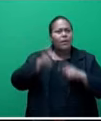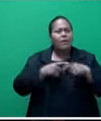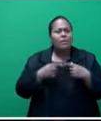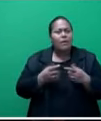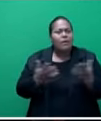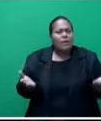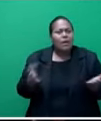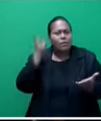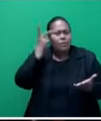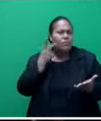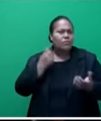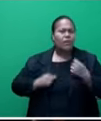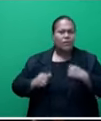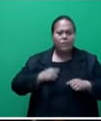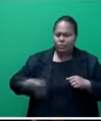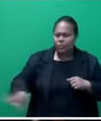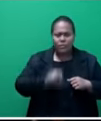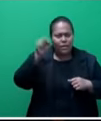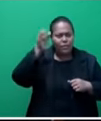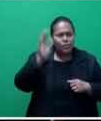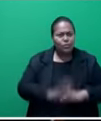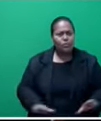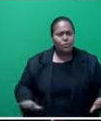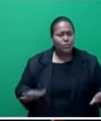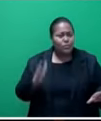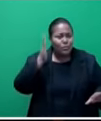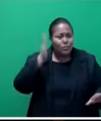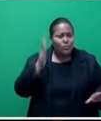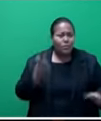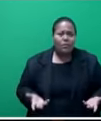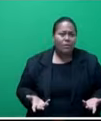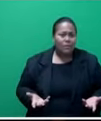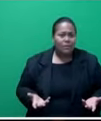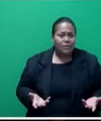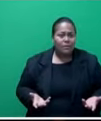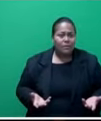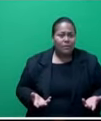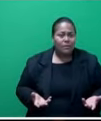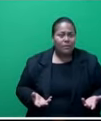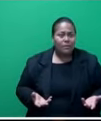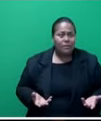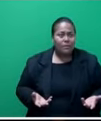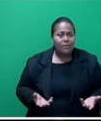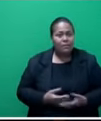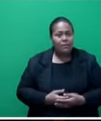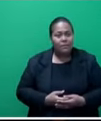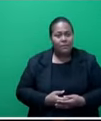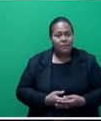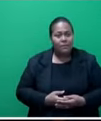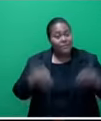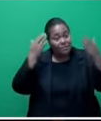get the children to the school. Mr. Speaker, well, Mr. Speaker,